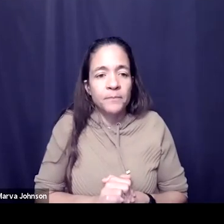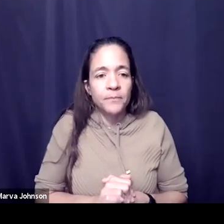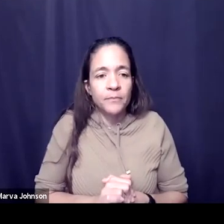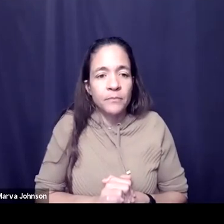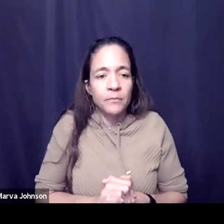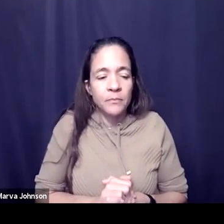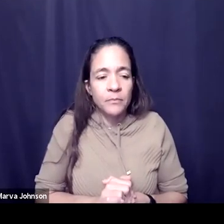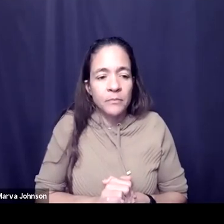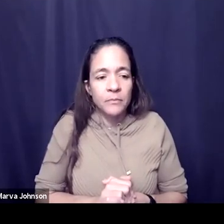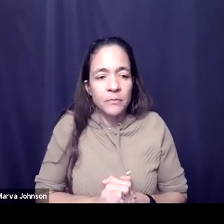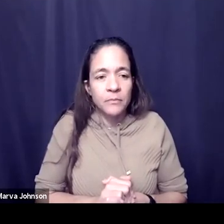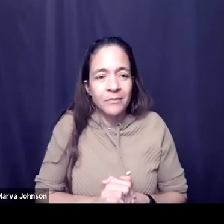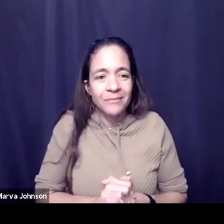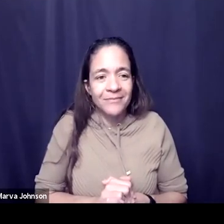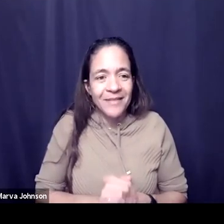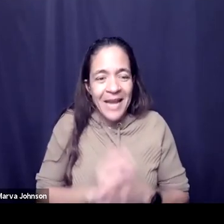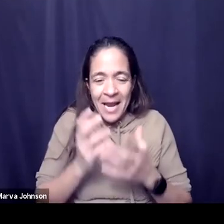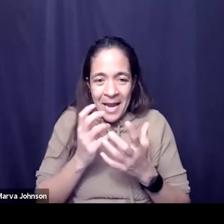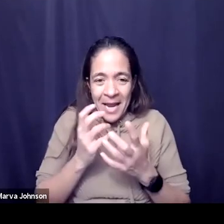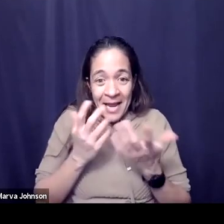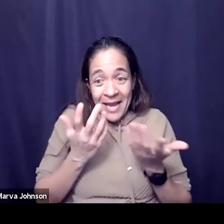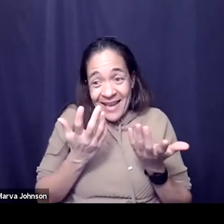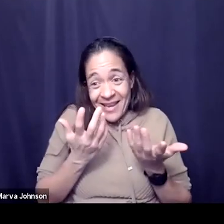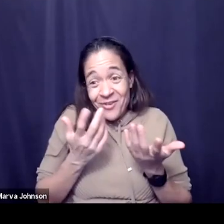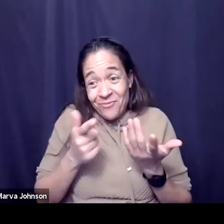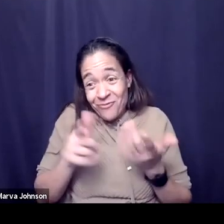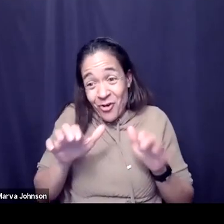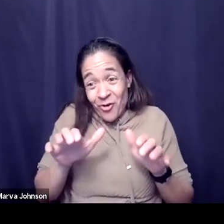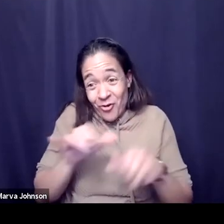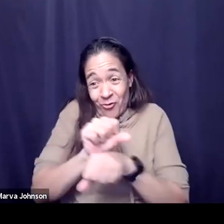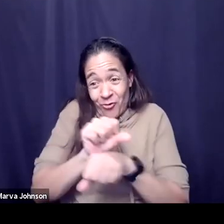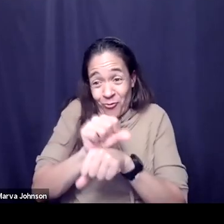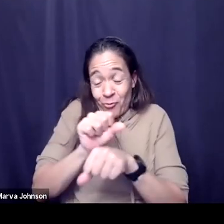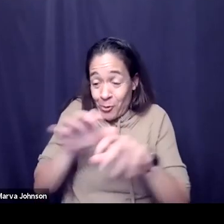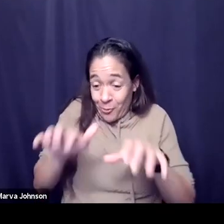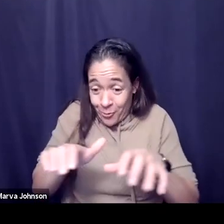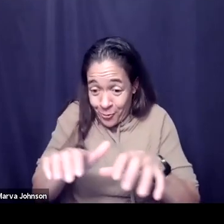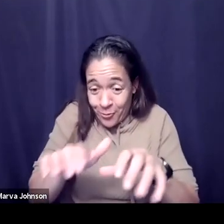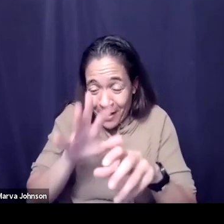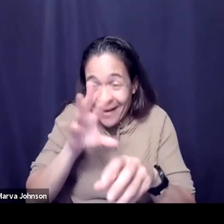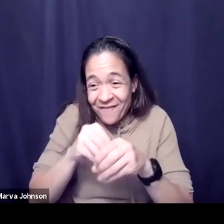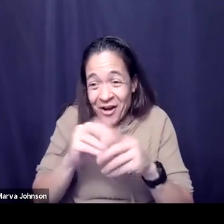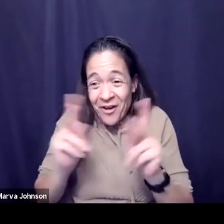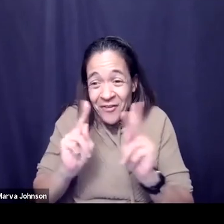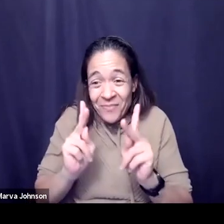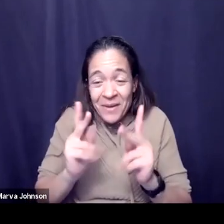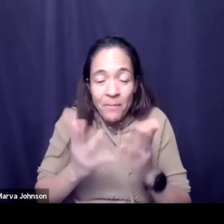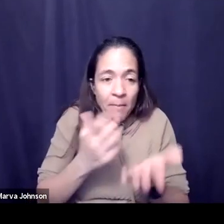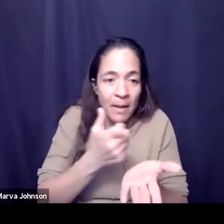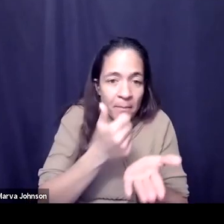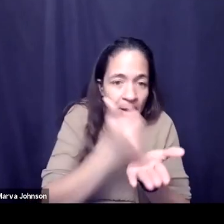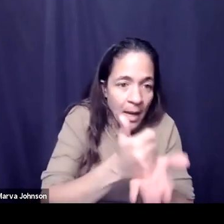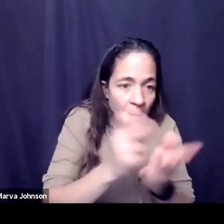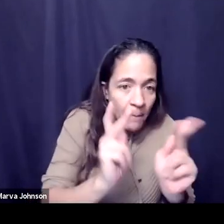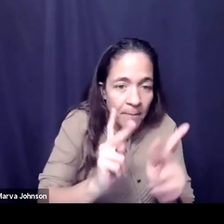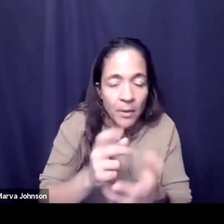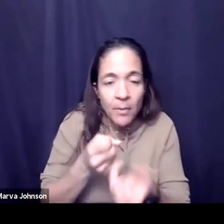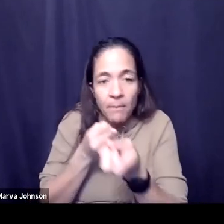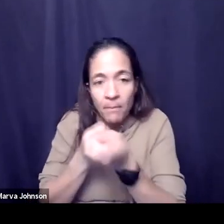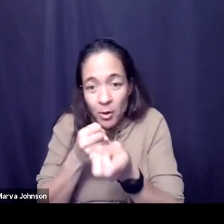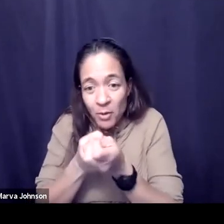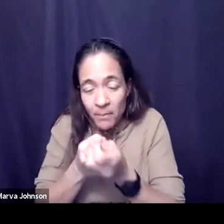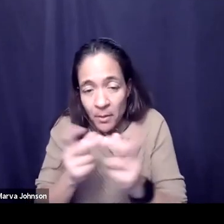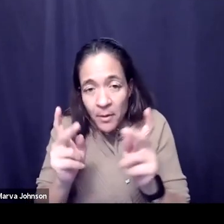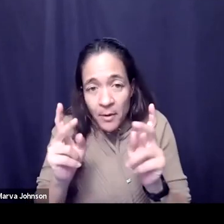involves people it probably involves helping people supporting people getting